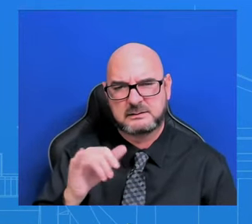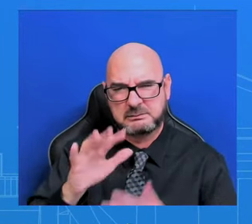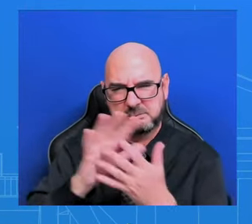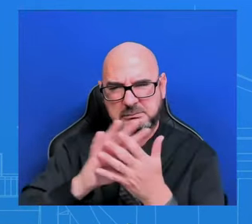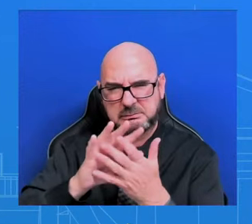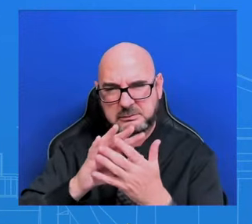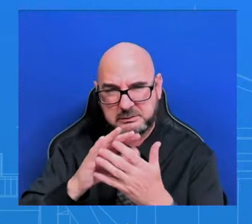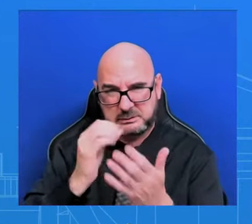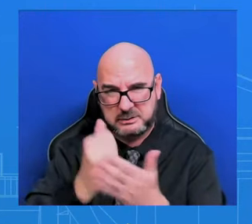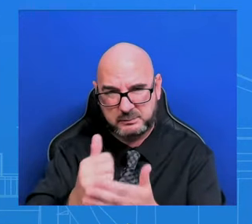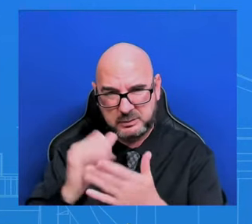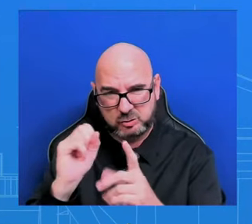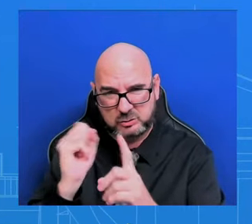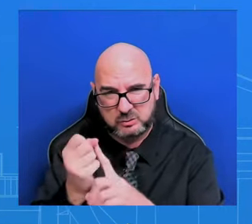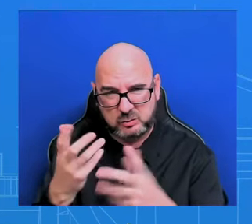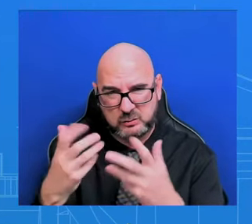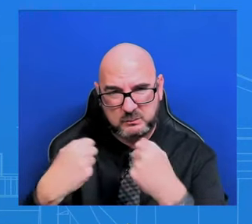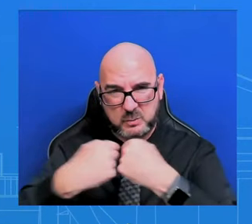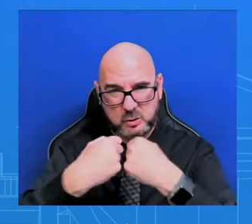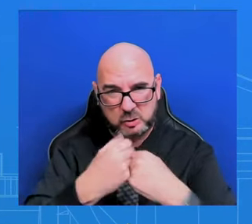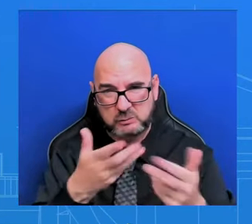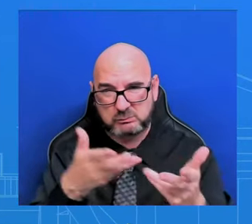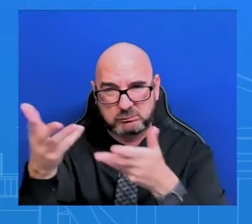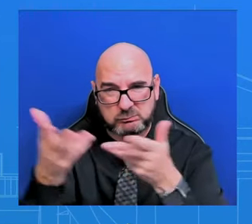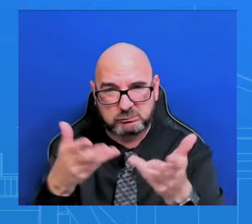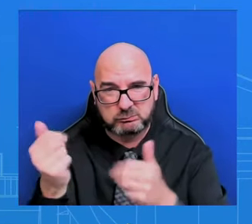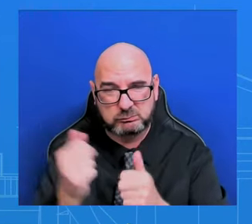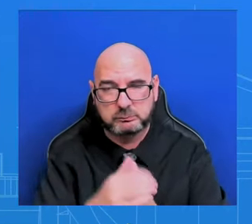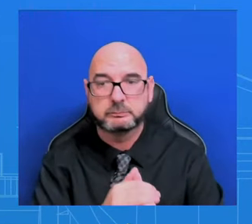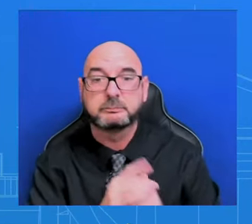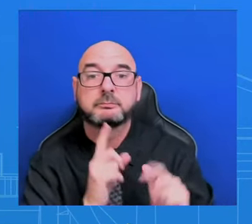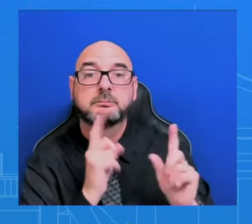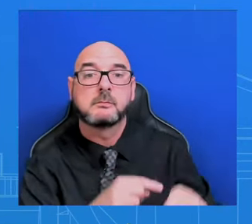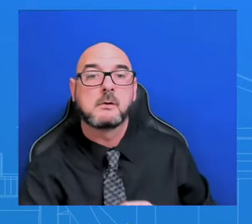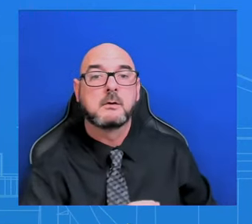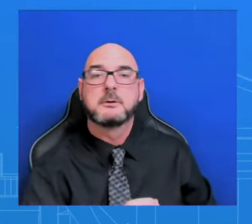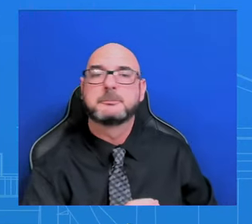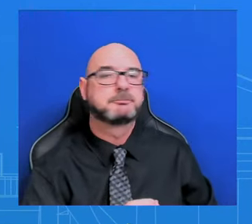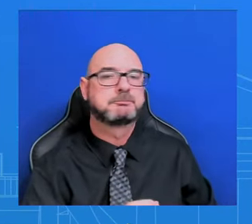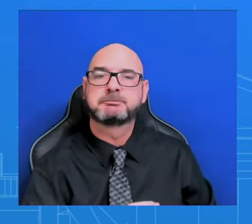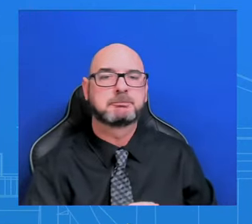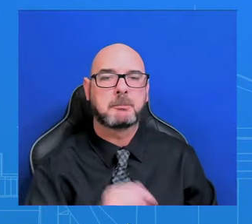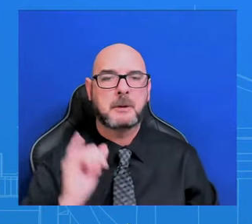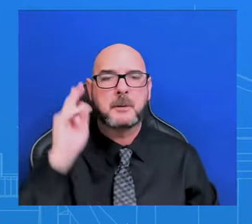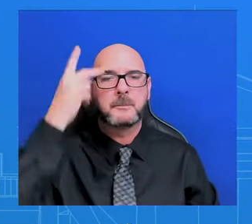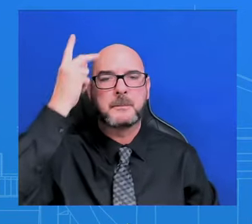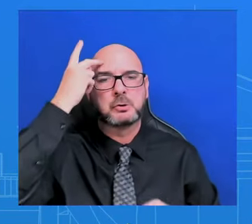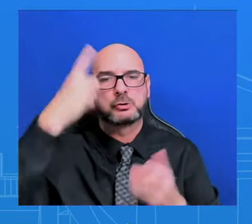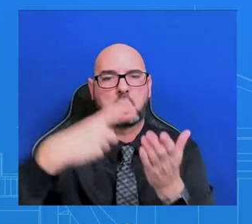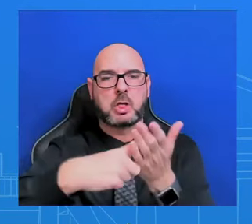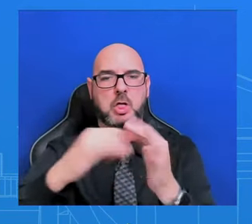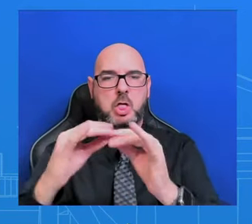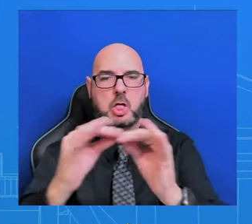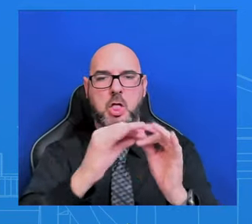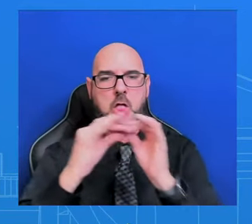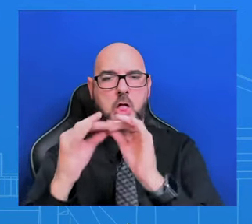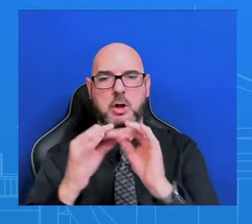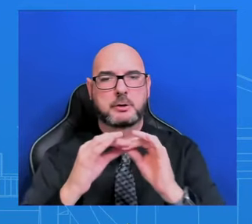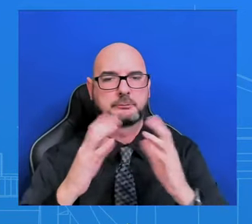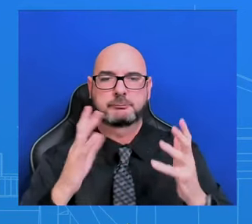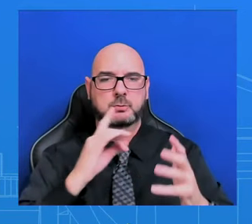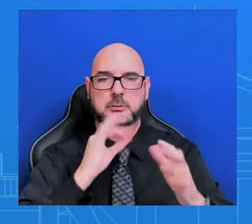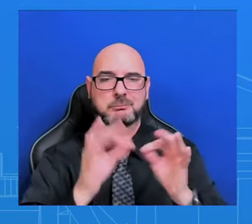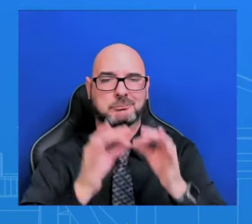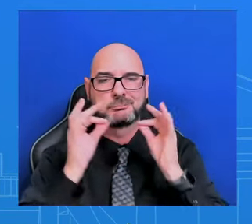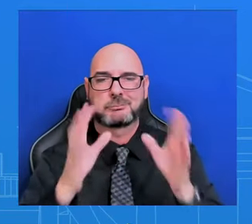That rhetoric is not helpful. The political stunts are not helpful. They're just not. They're not dealing with the issue that we're seeing at the border.